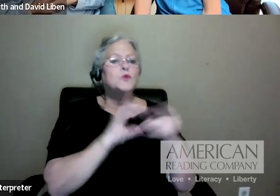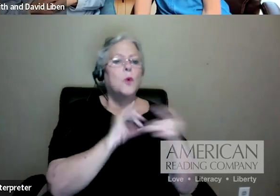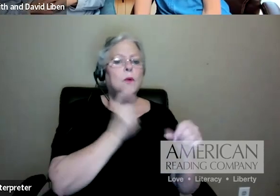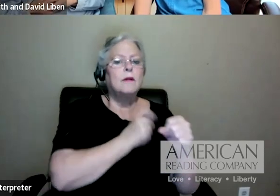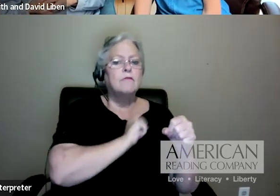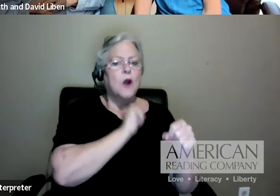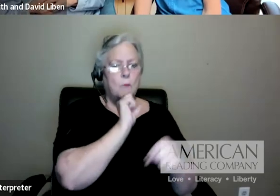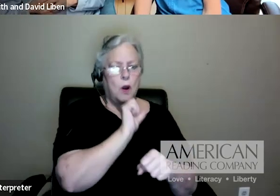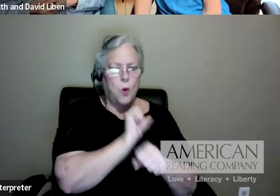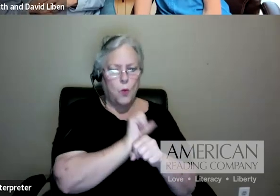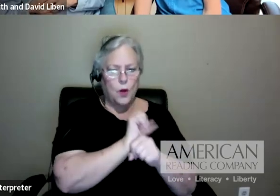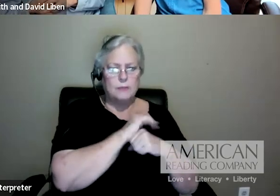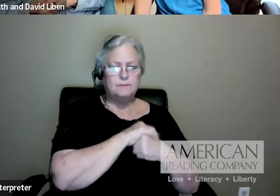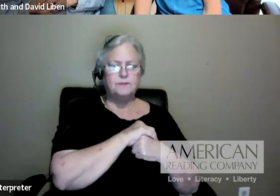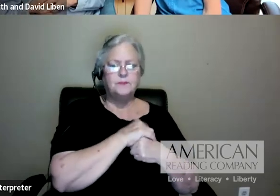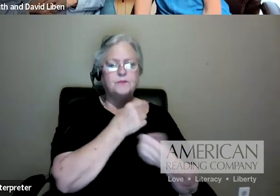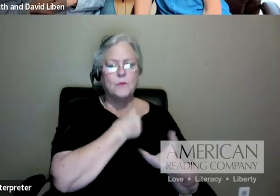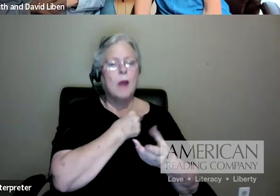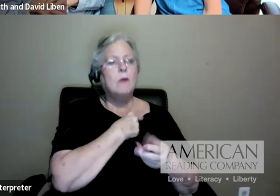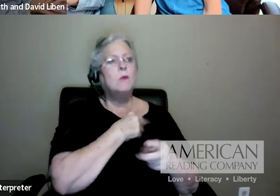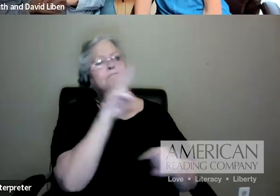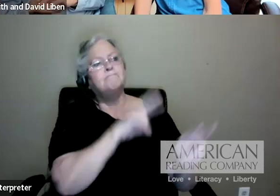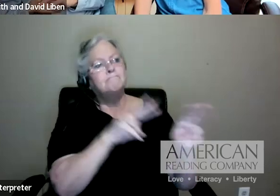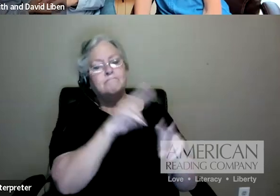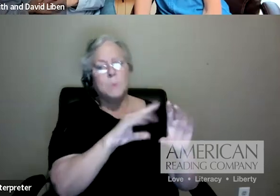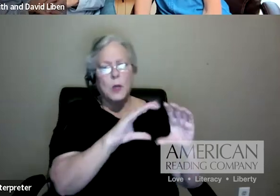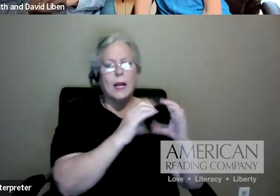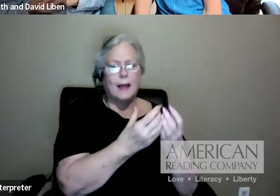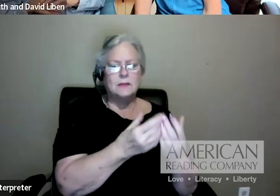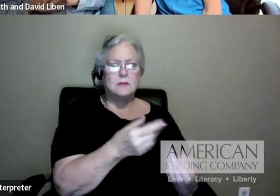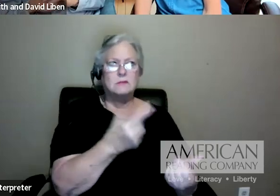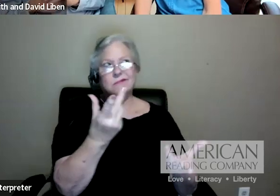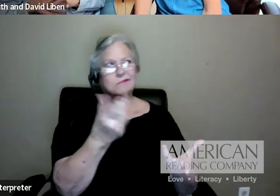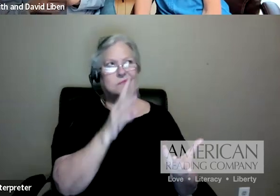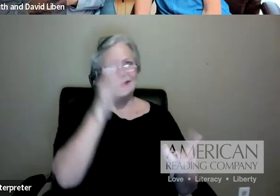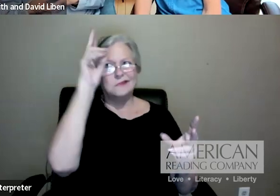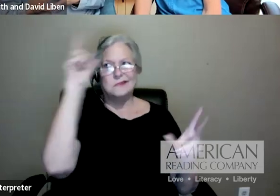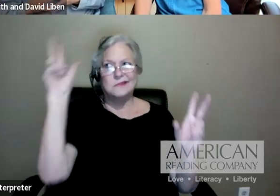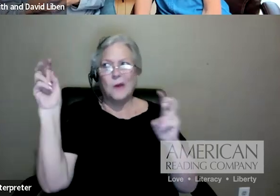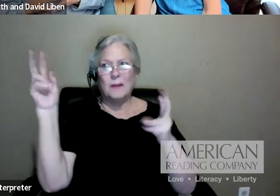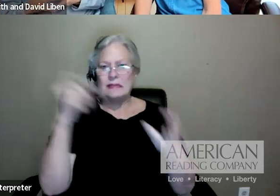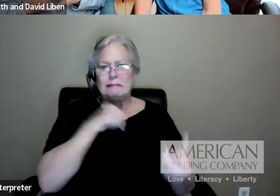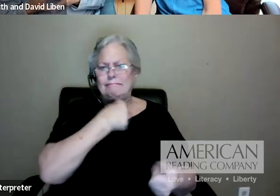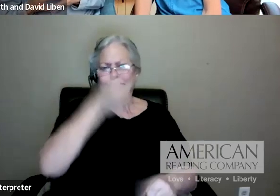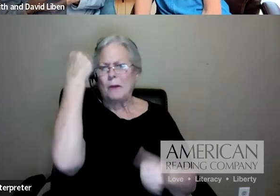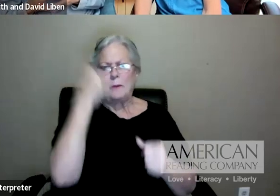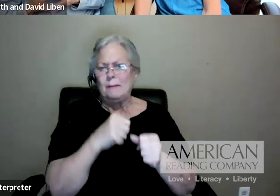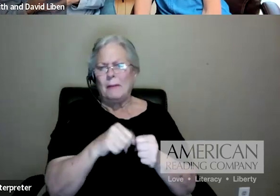So I was observing this class and I remember what the topic was, insects, space, the matter.